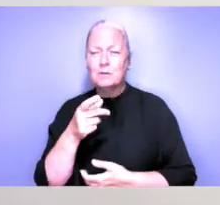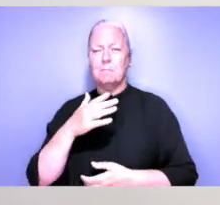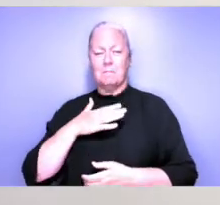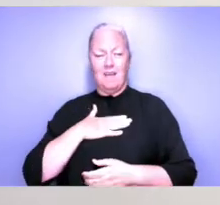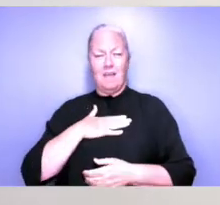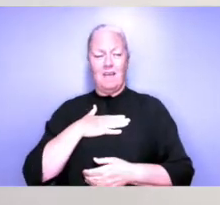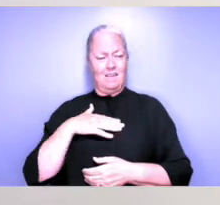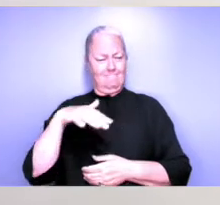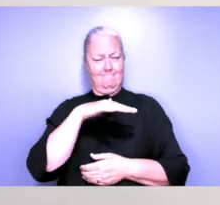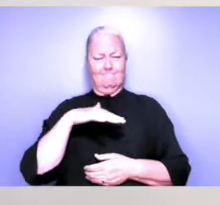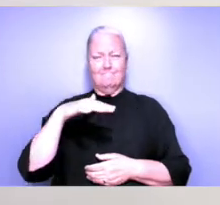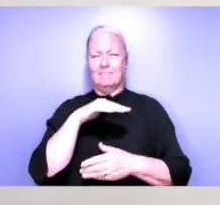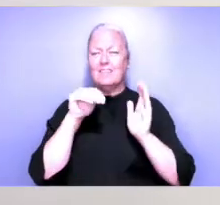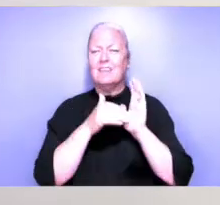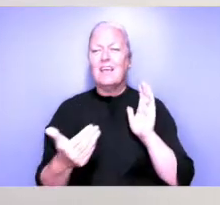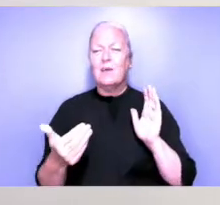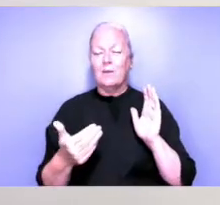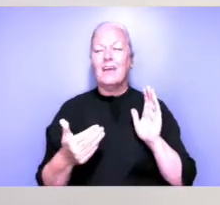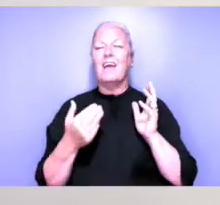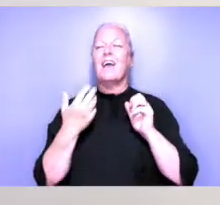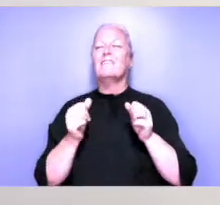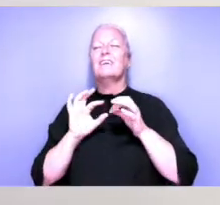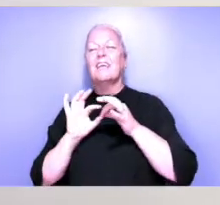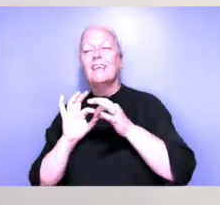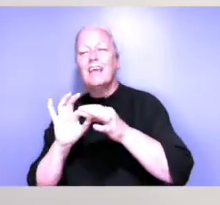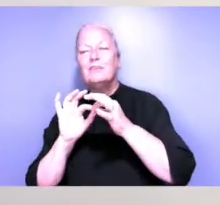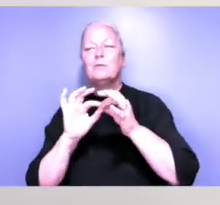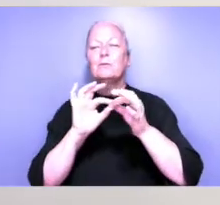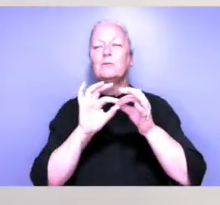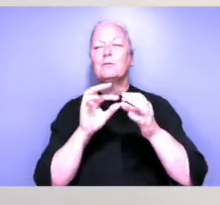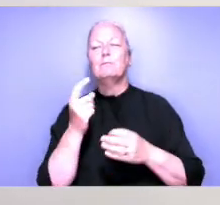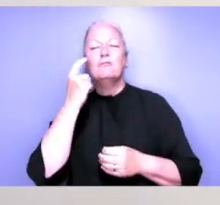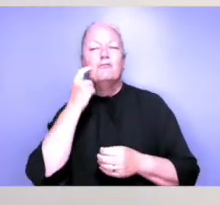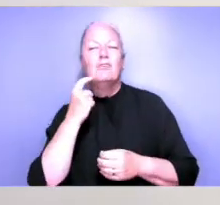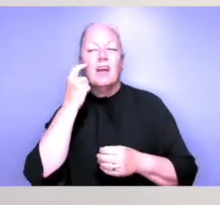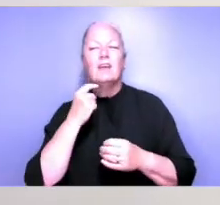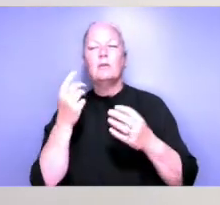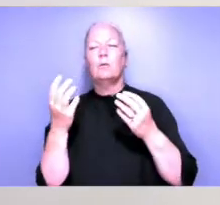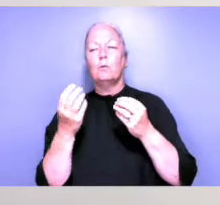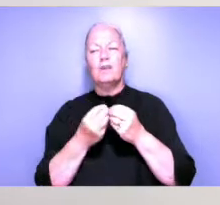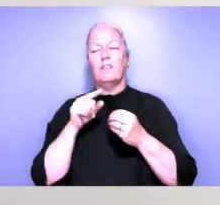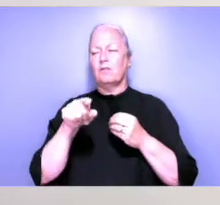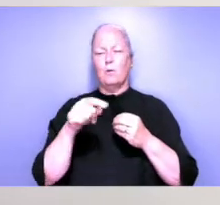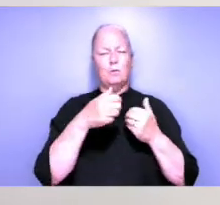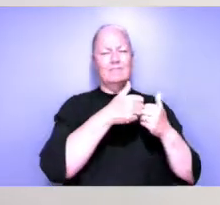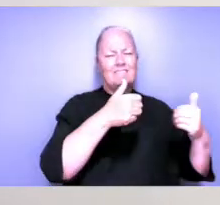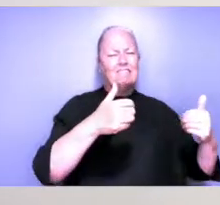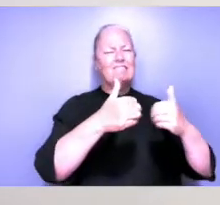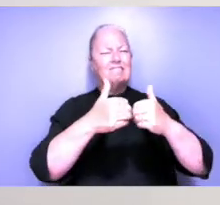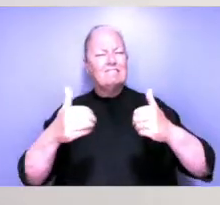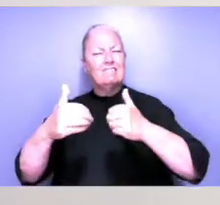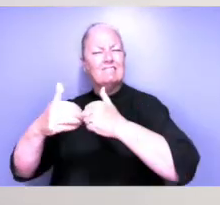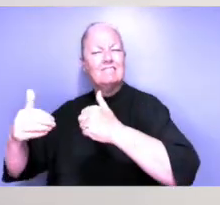space is one of connections or attempting them across across those divides, you know, I